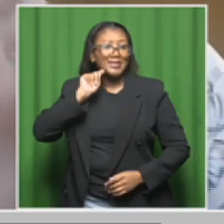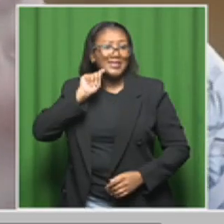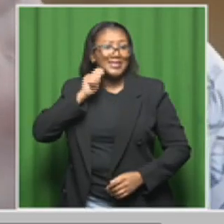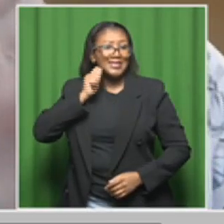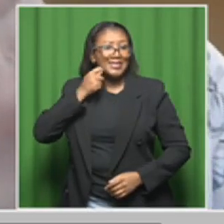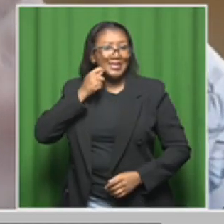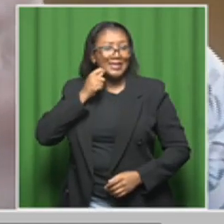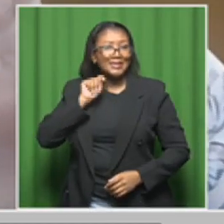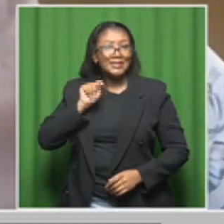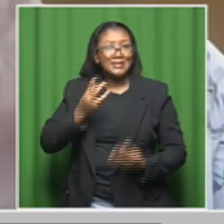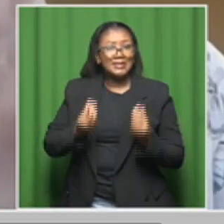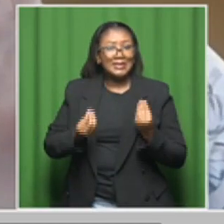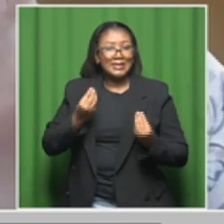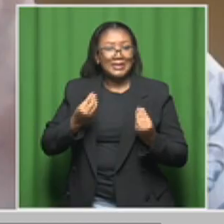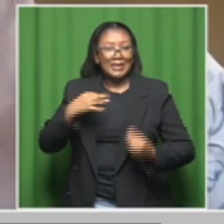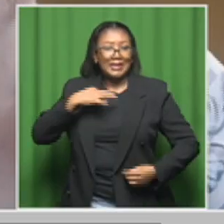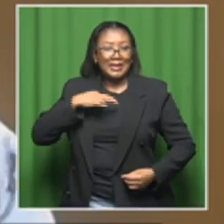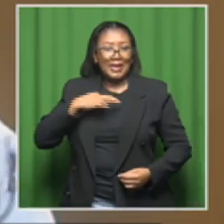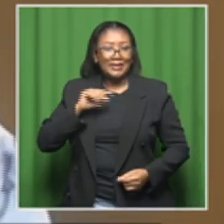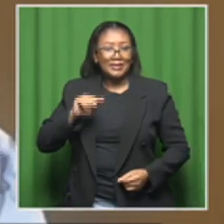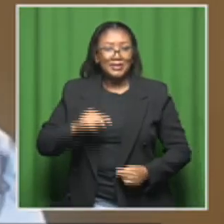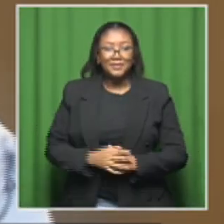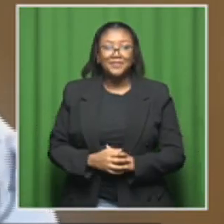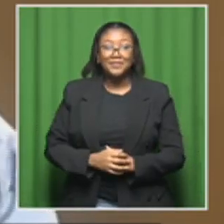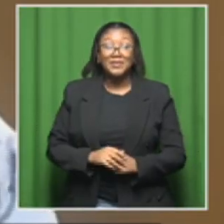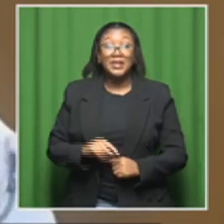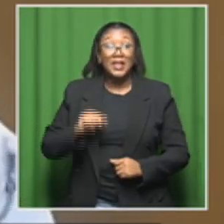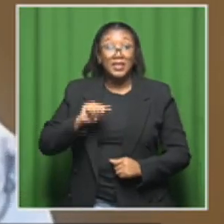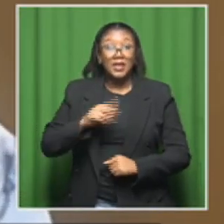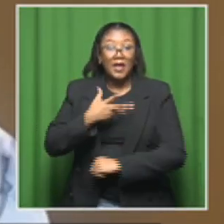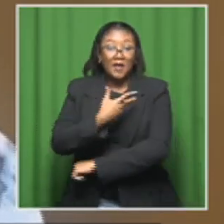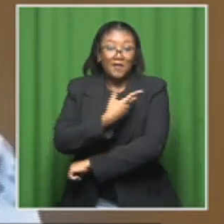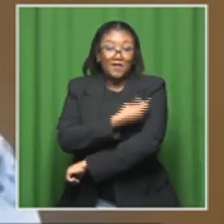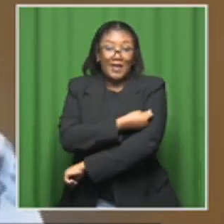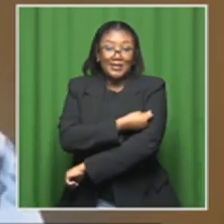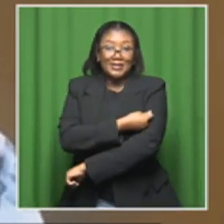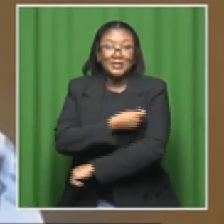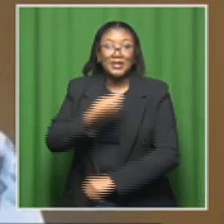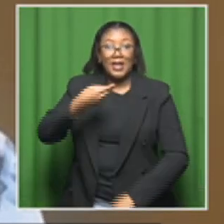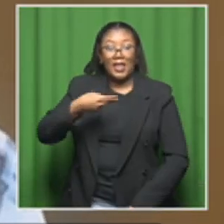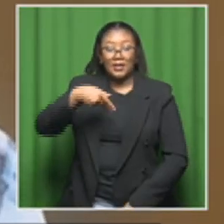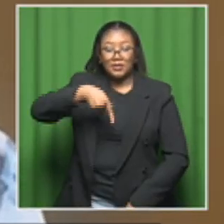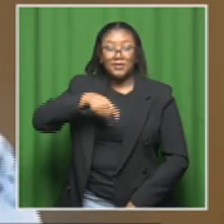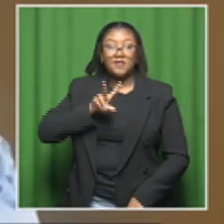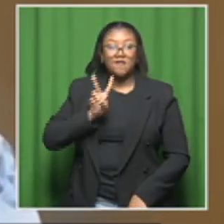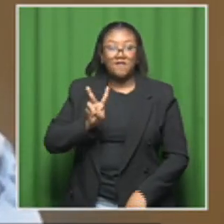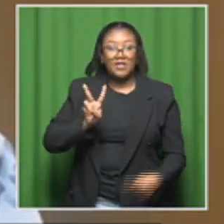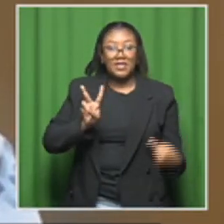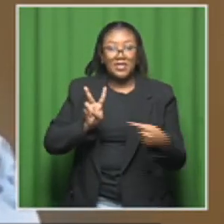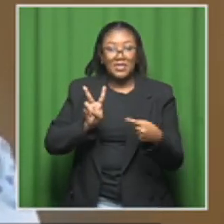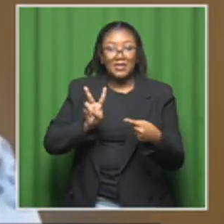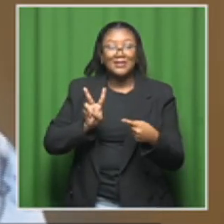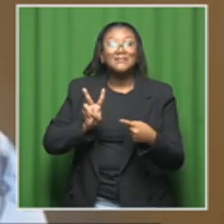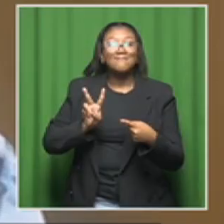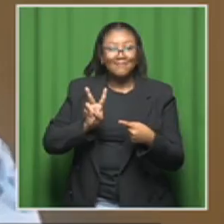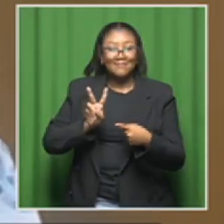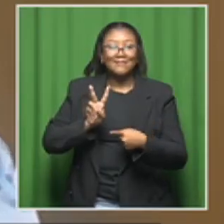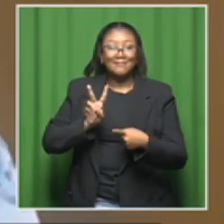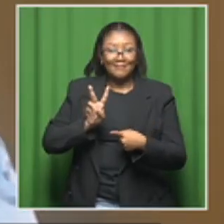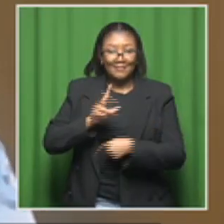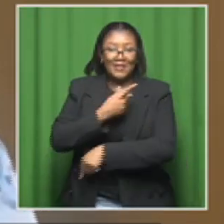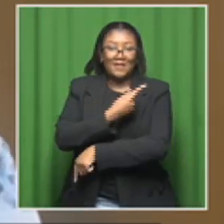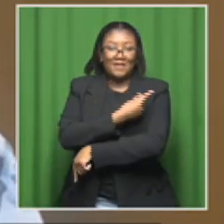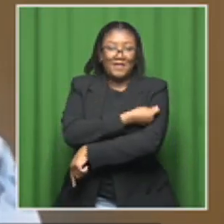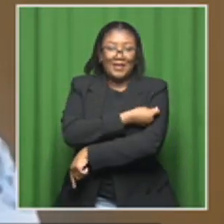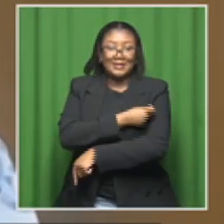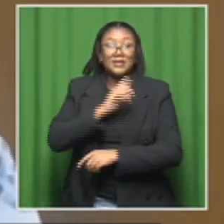So, the HPV vaccine is a vaccine that protects people